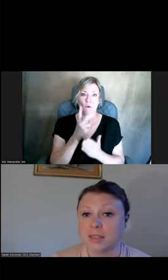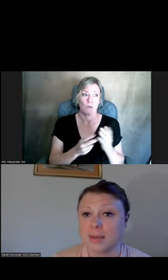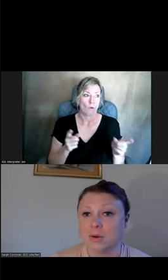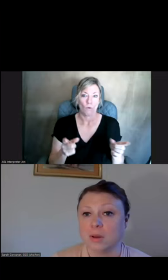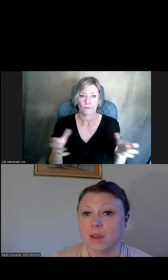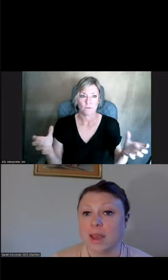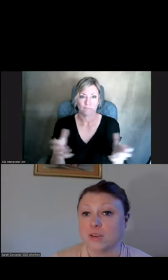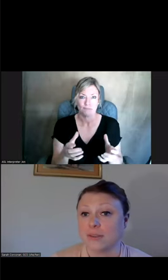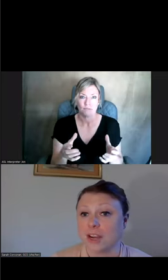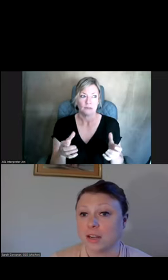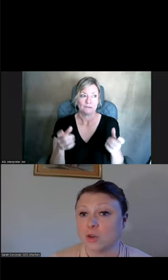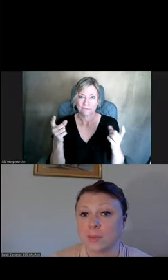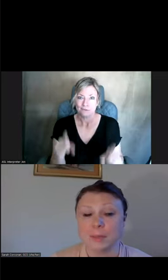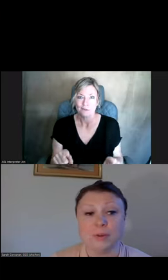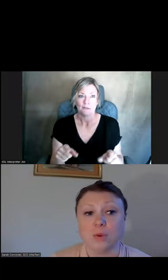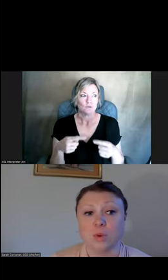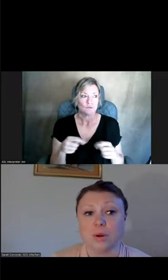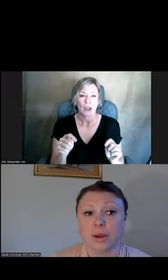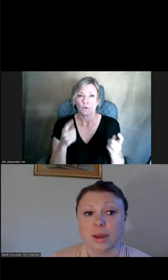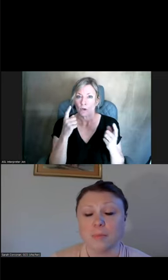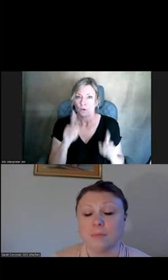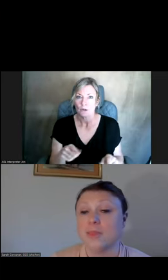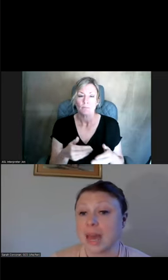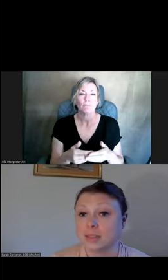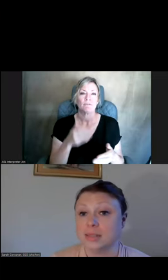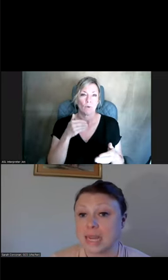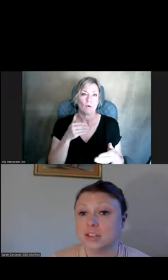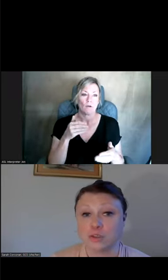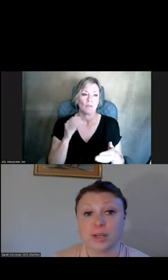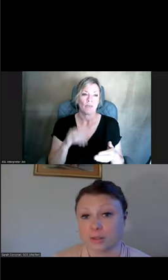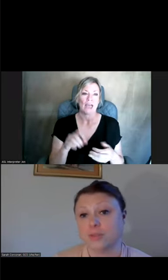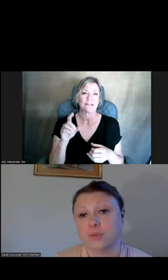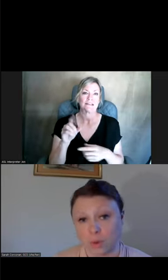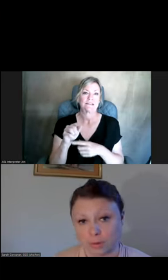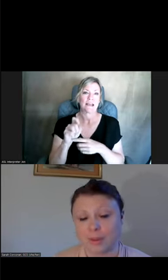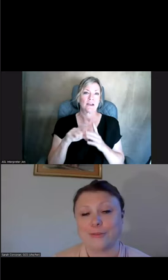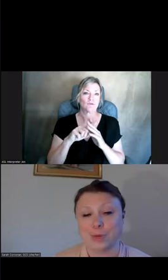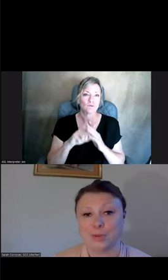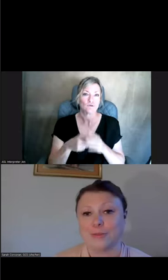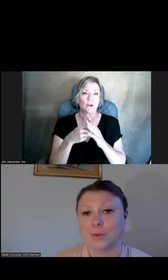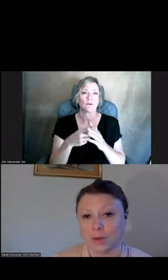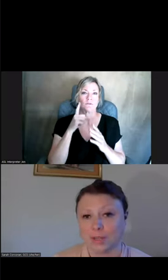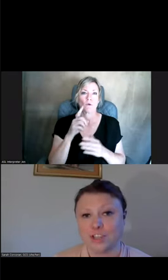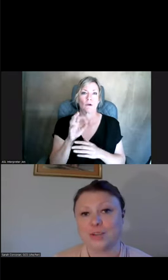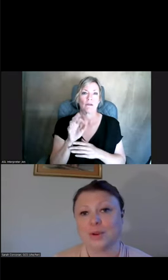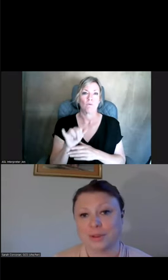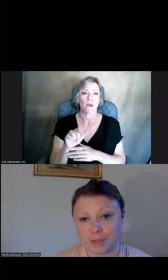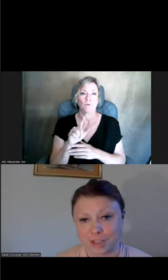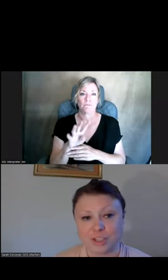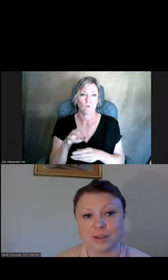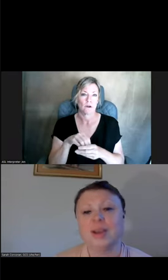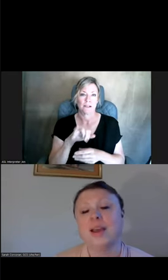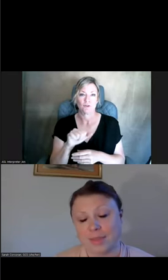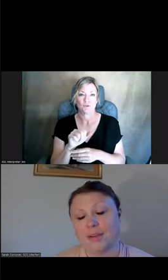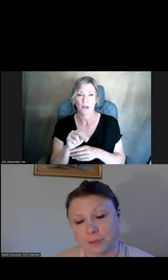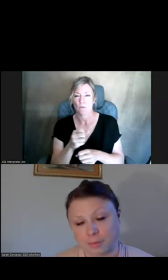to come to the table and try to find an agreement before that date triggers for FY24 in January of